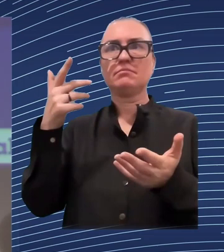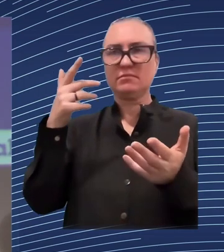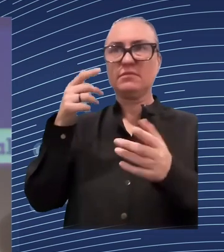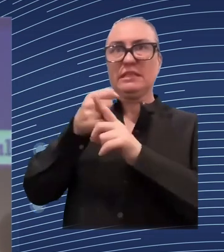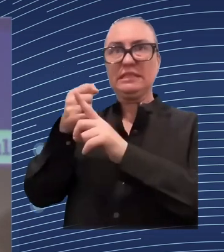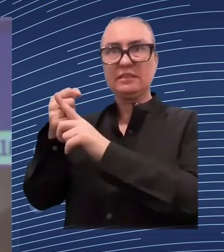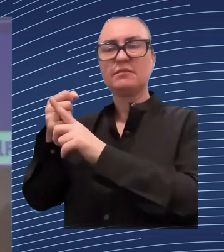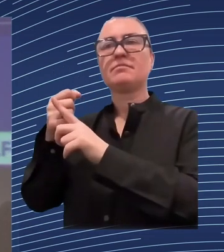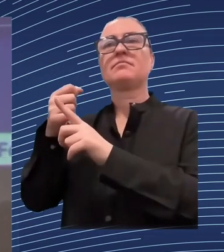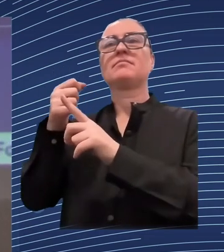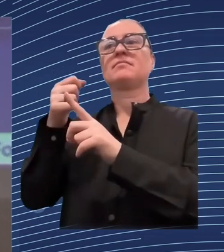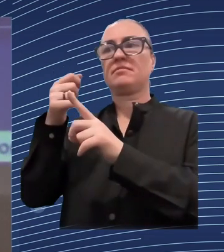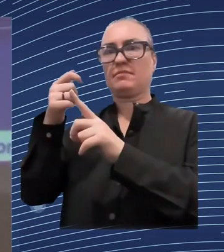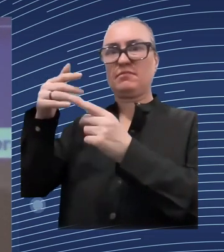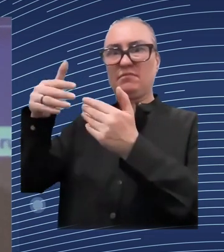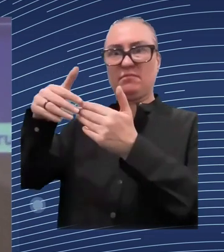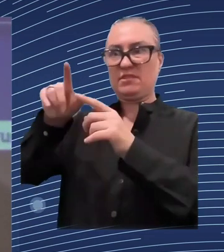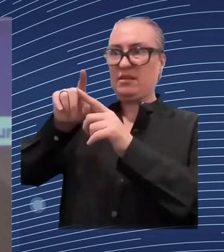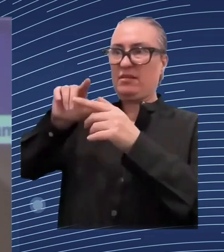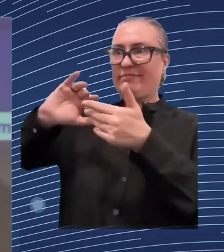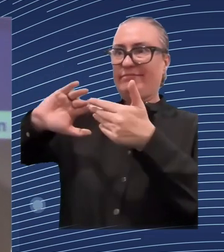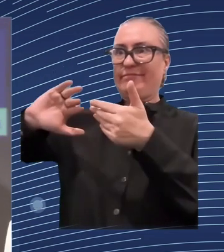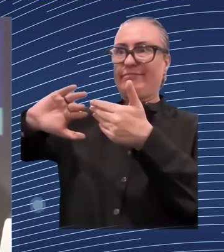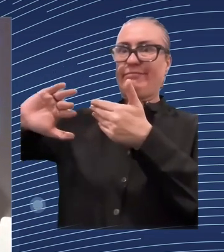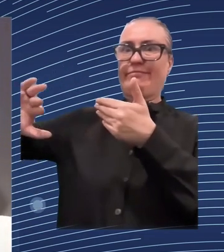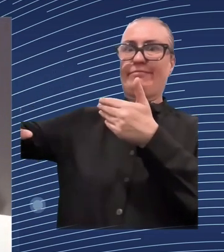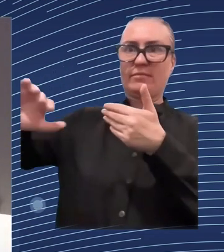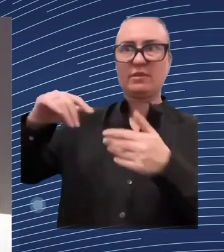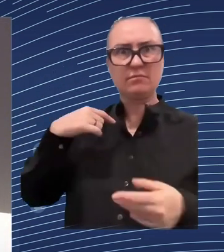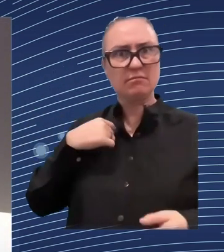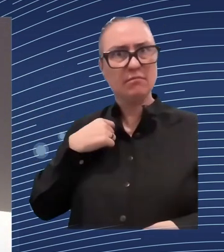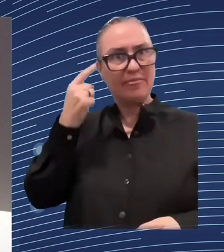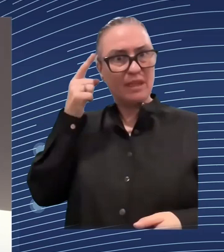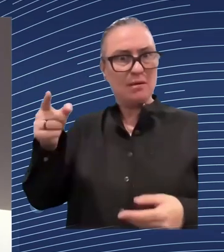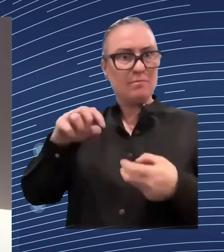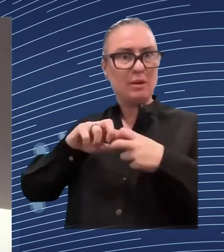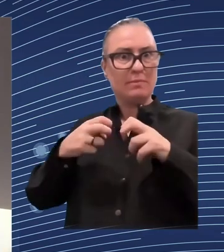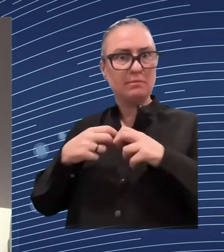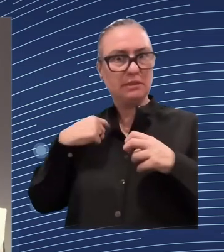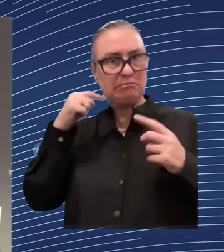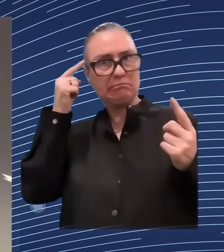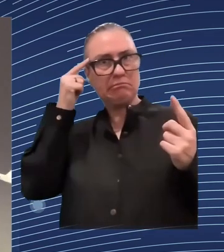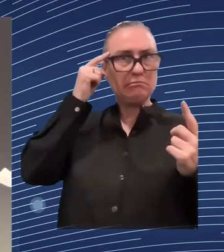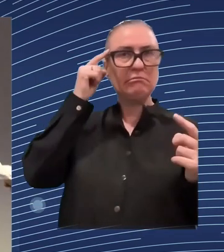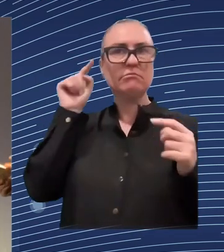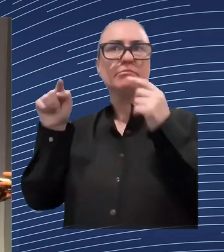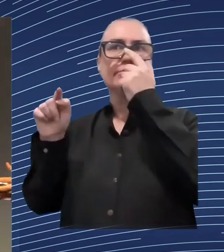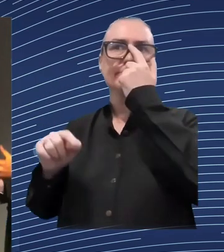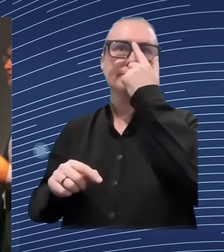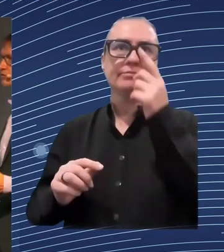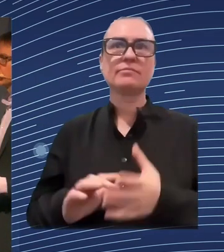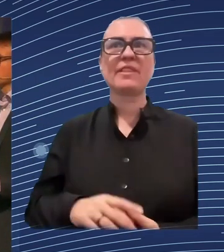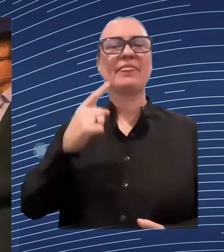message from today was clear that we are facing a lot of transitions that are